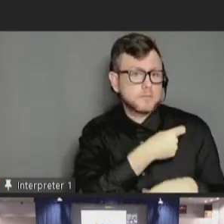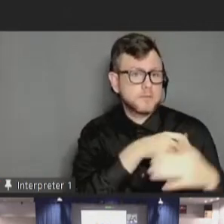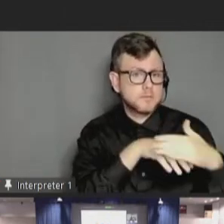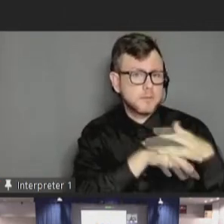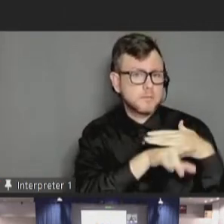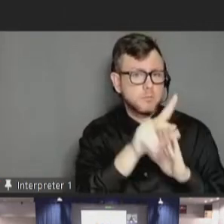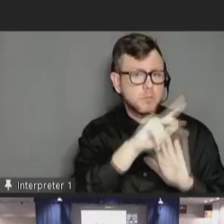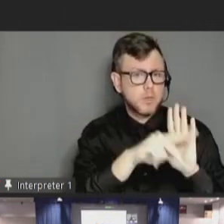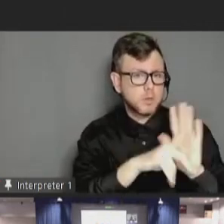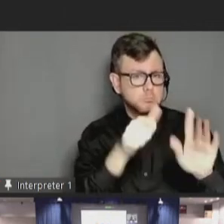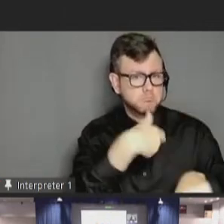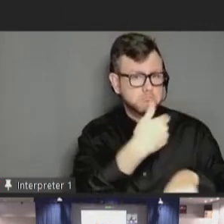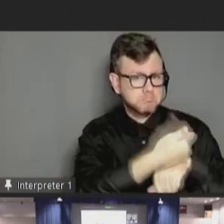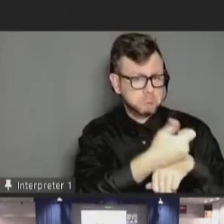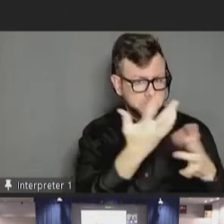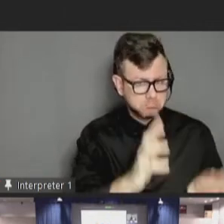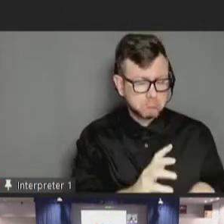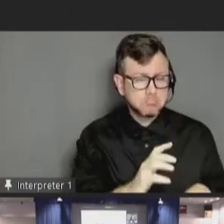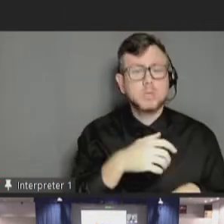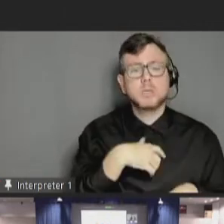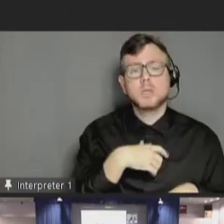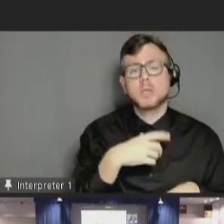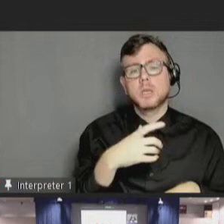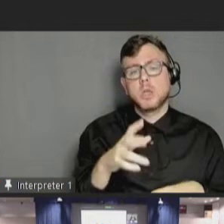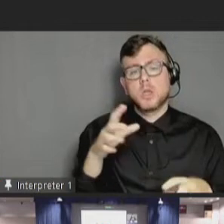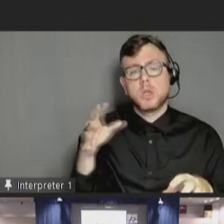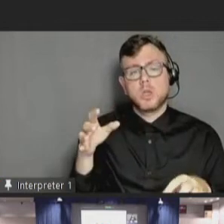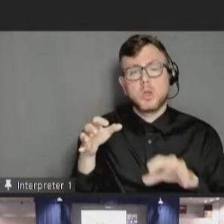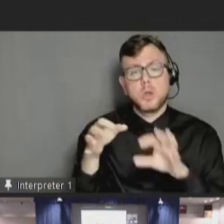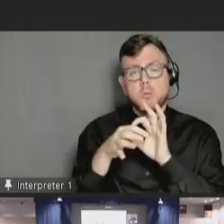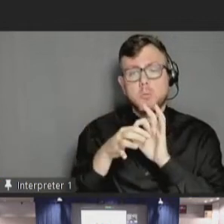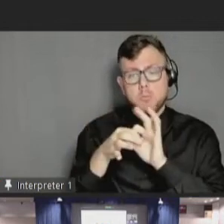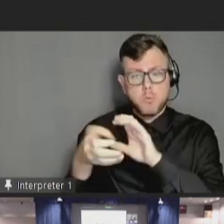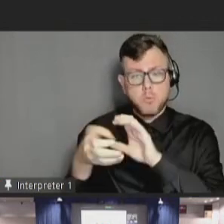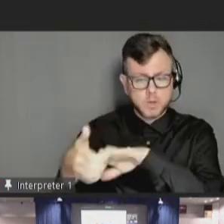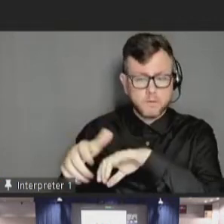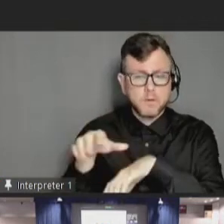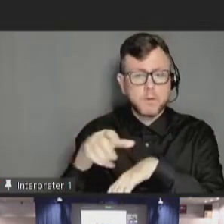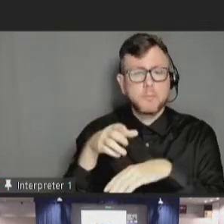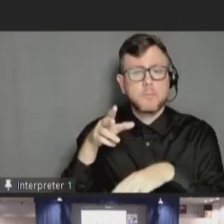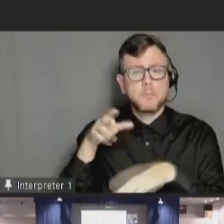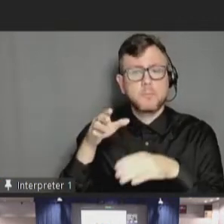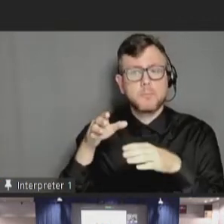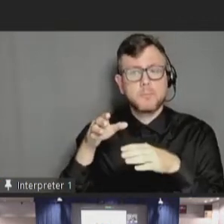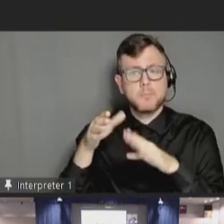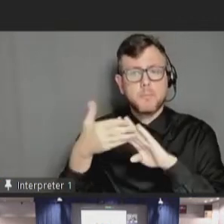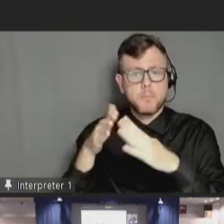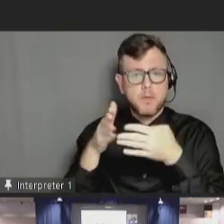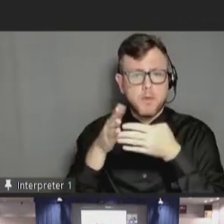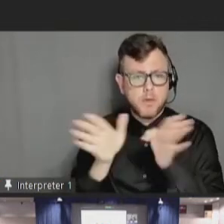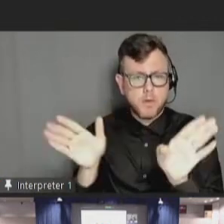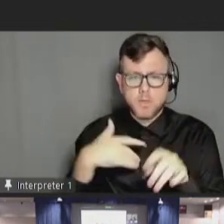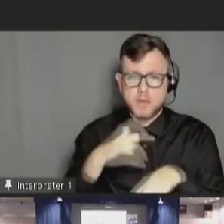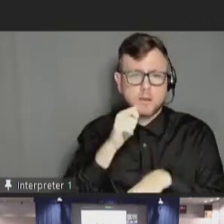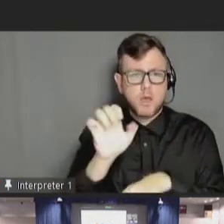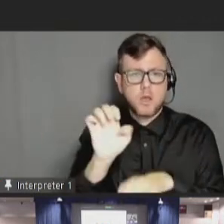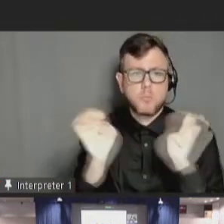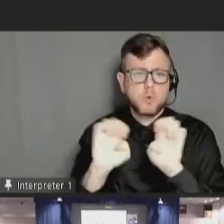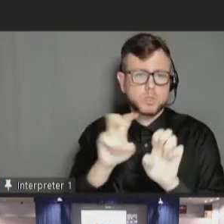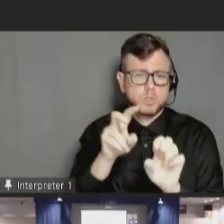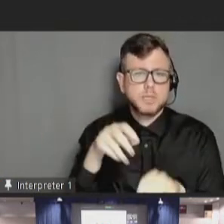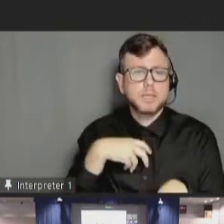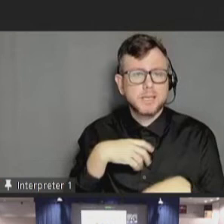place. These ranged from partnering with public health agencies, non-emergency medical transportation transportation and engaging